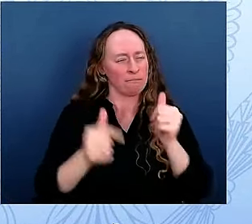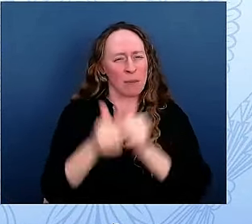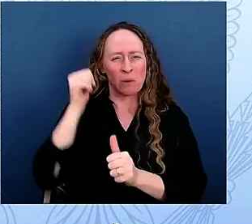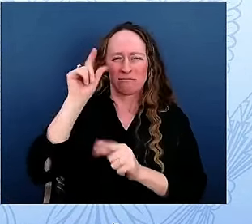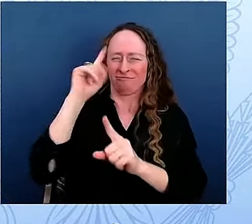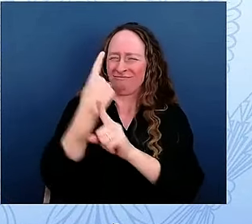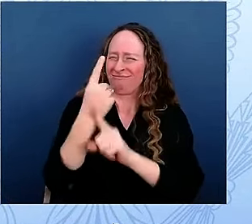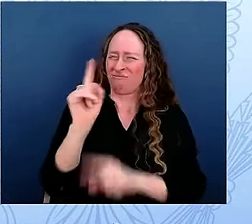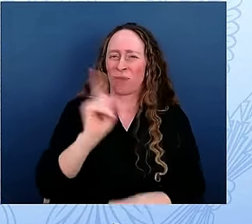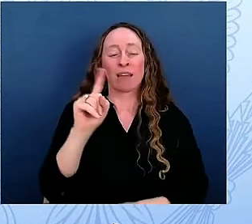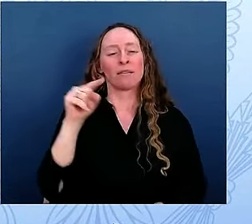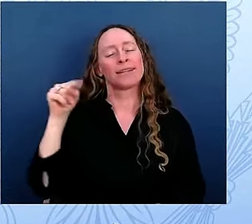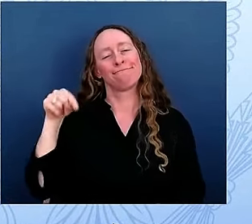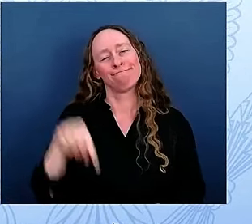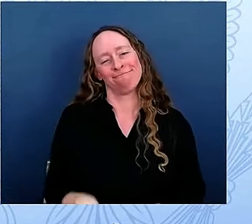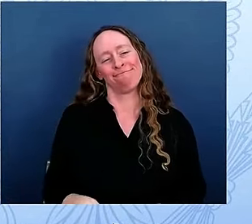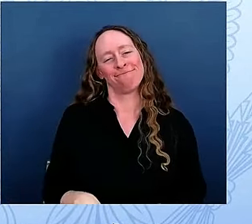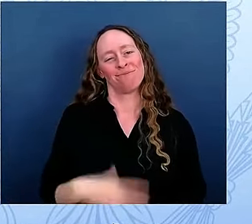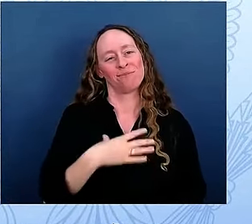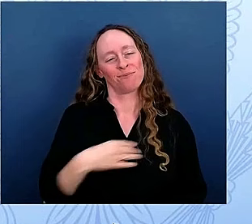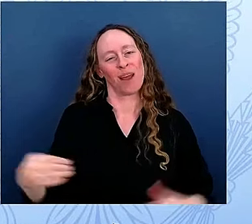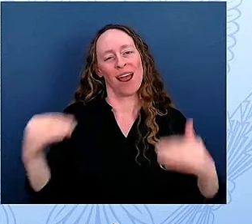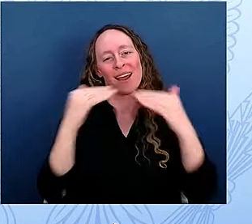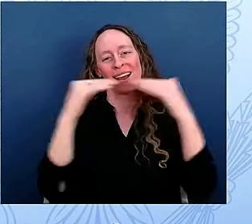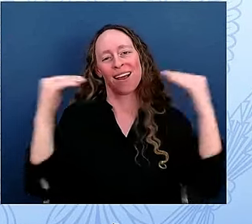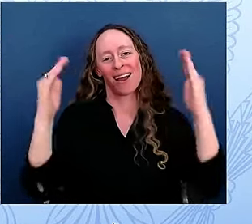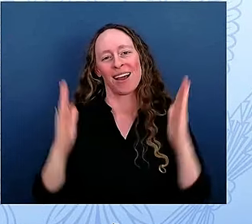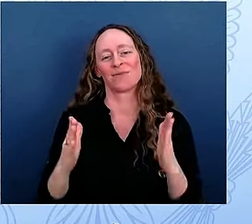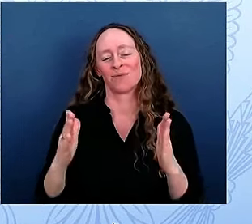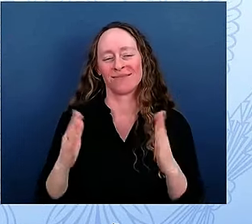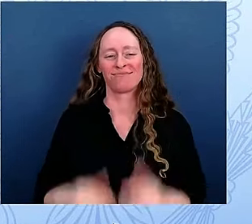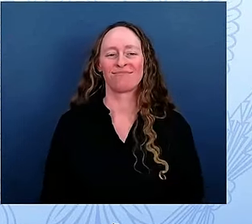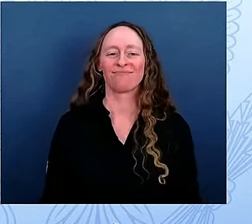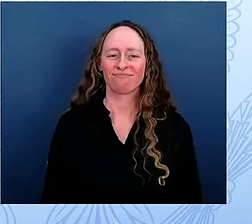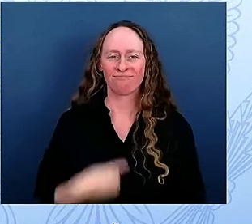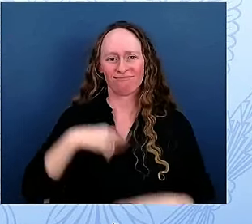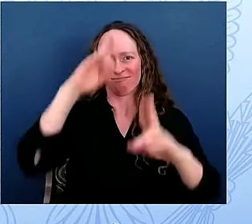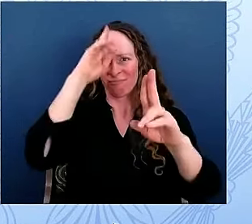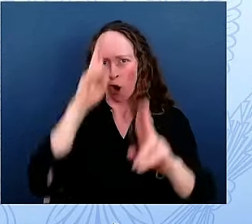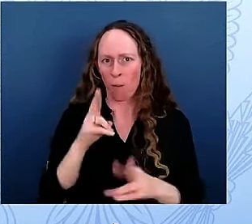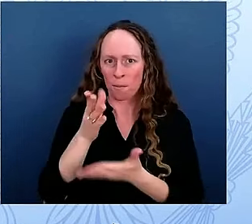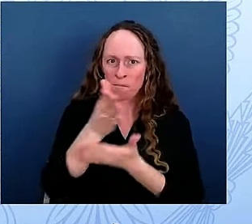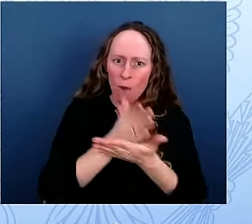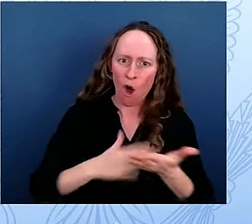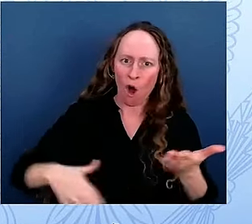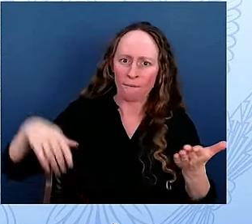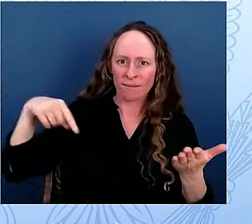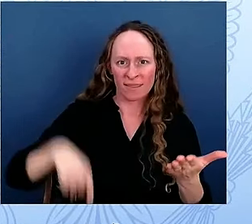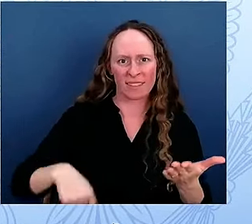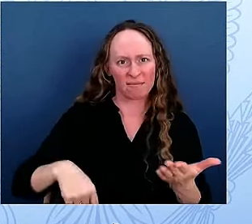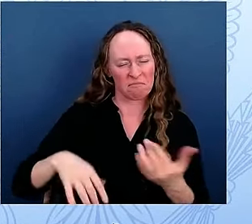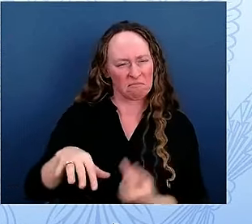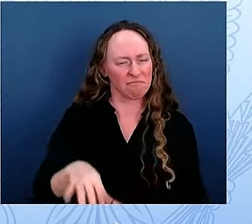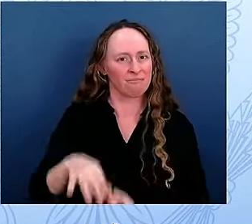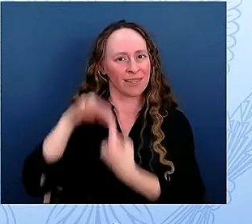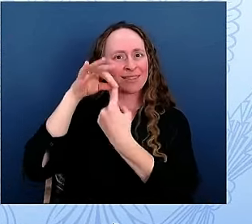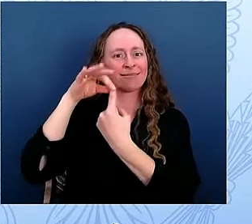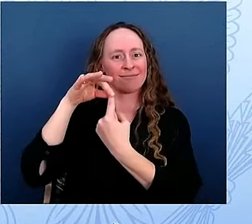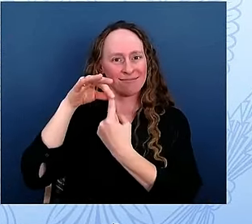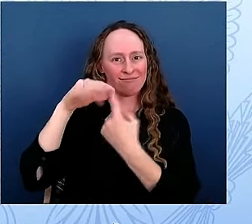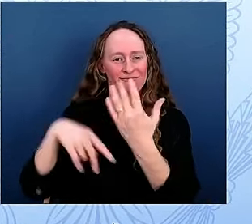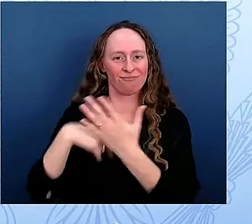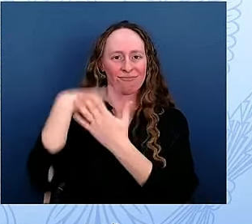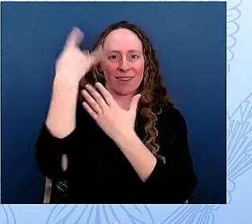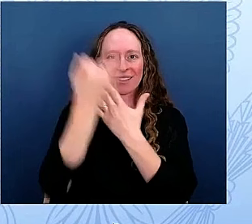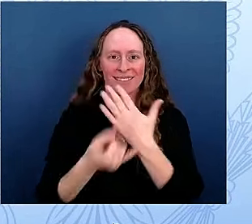honor to be part of this special initiative. And we have been incredibly proud to join with so many people. This is a collective work of